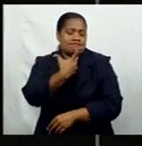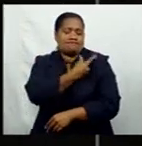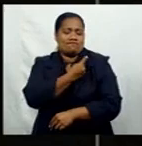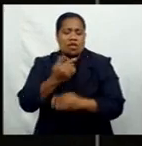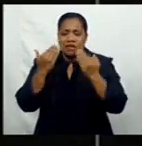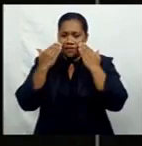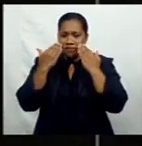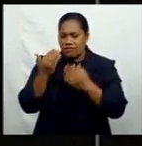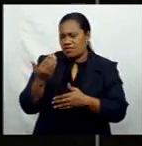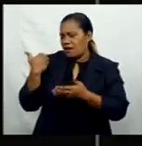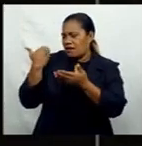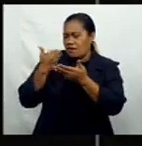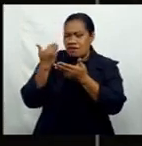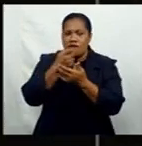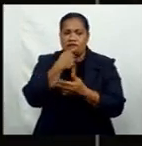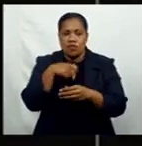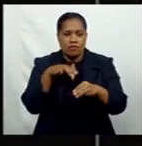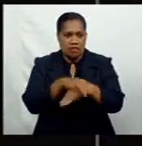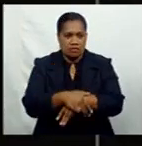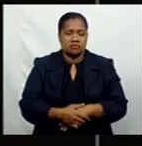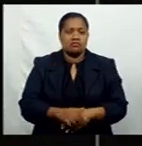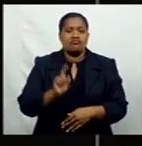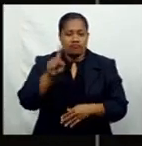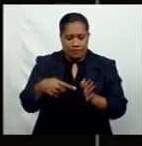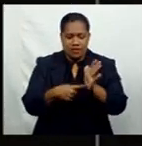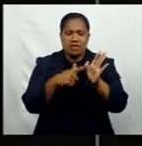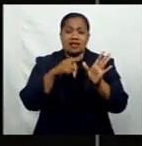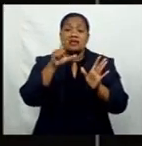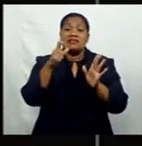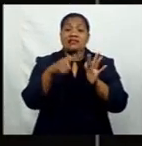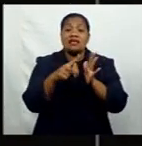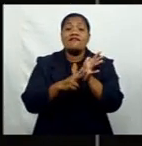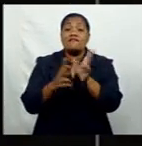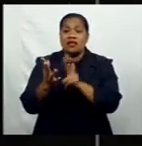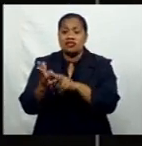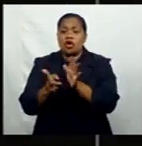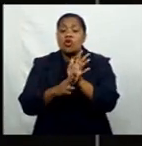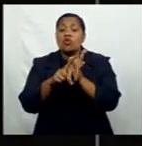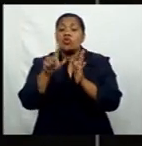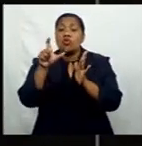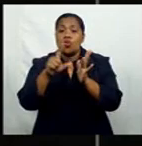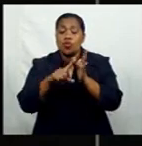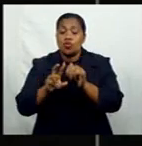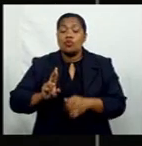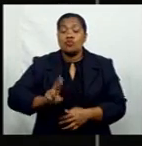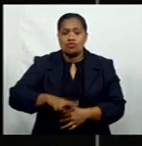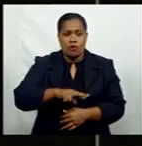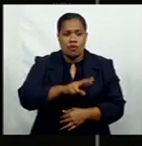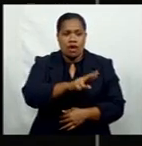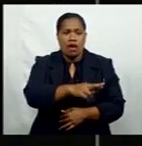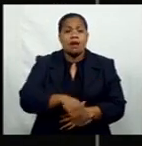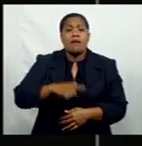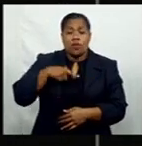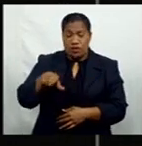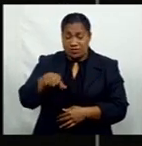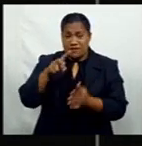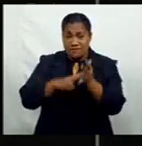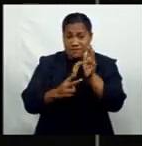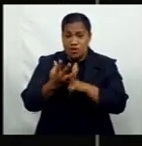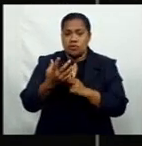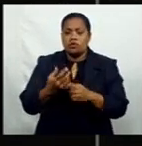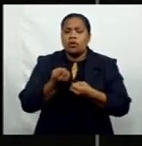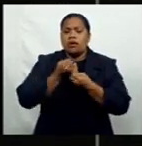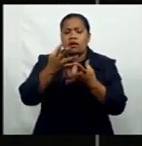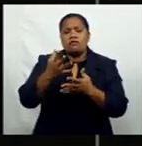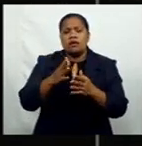months. This was also true for Tadi village, Nodo Inrewa, as villagers were swayed by misinformation about the vaccine